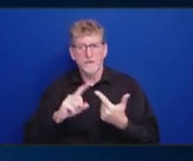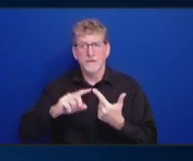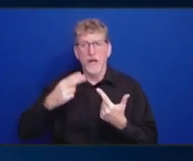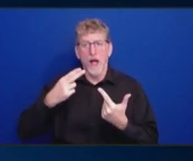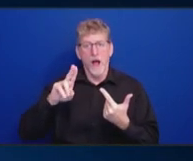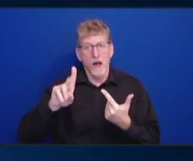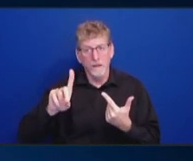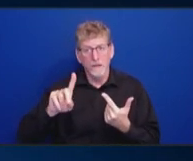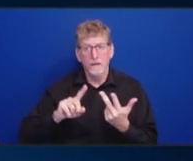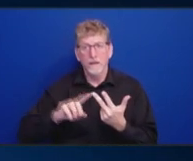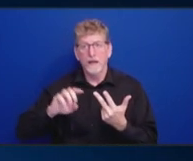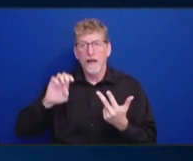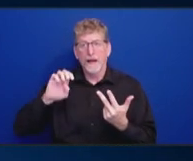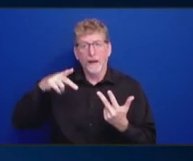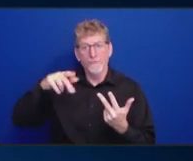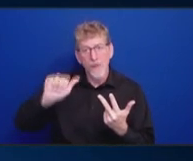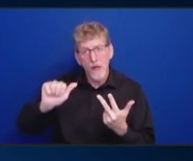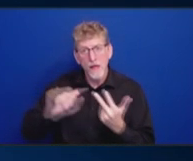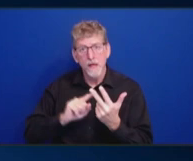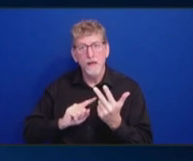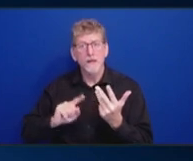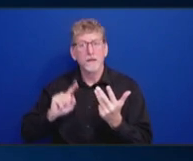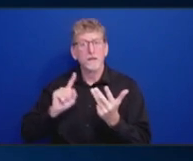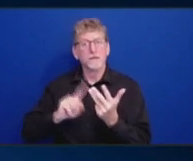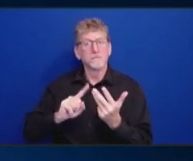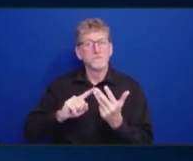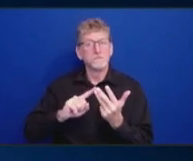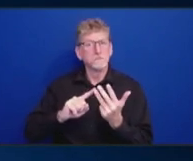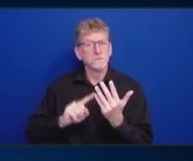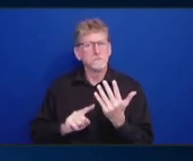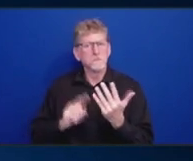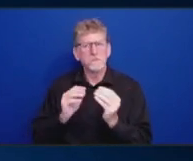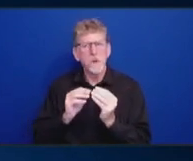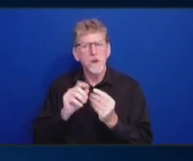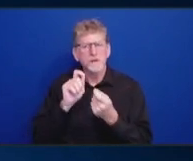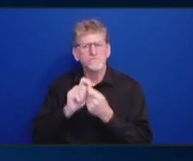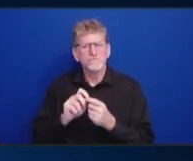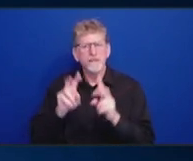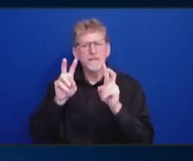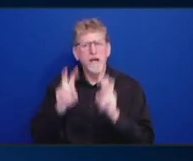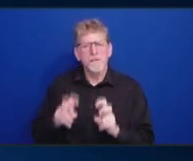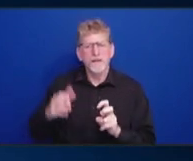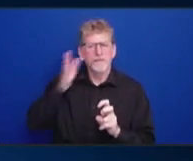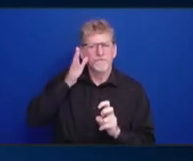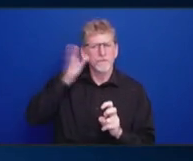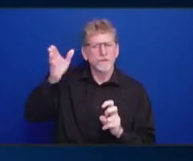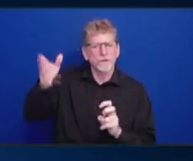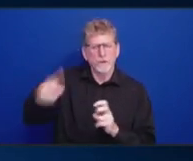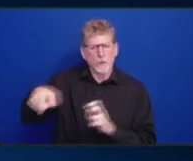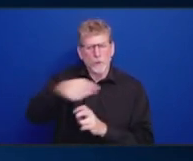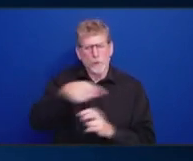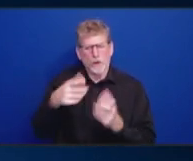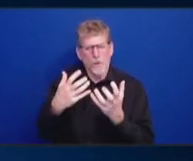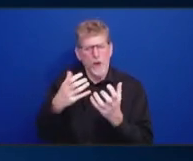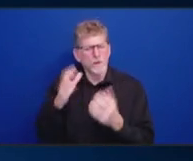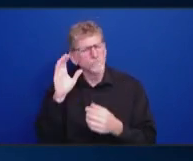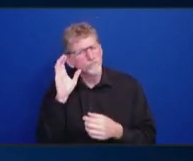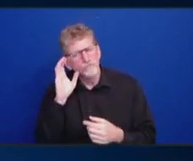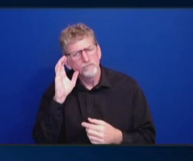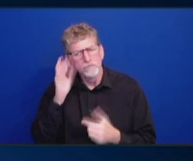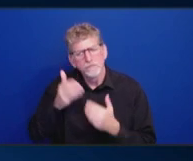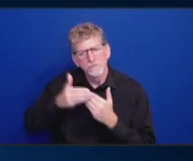and present, but are there particular topics that you would like to think about for the next commission meeting? That is not